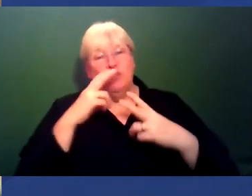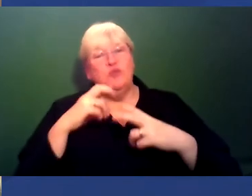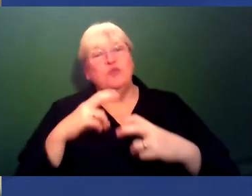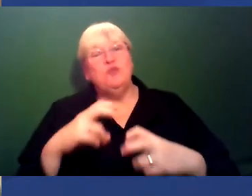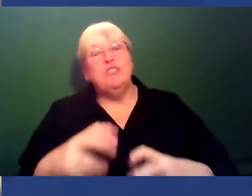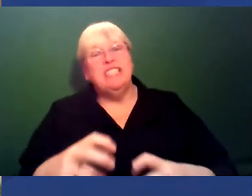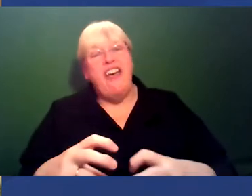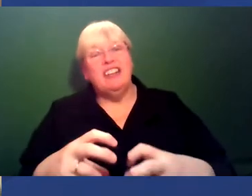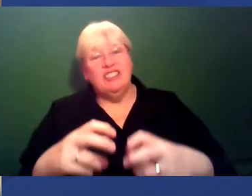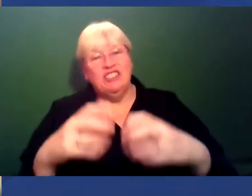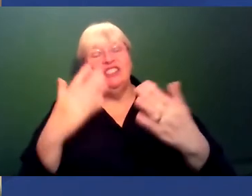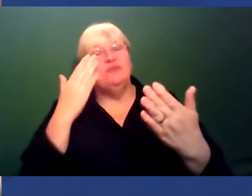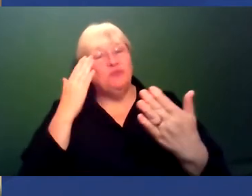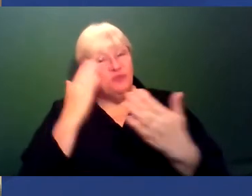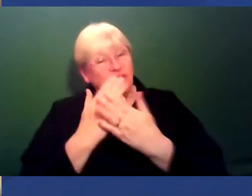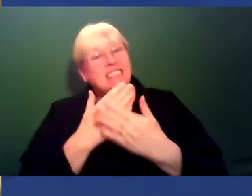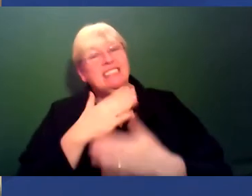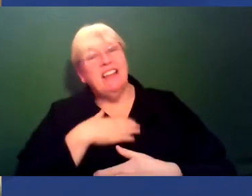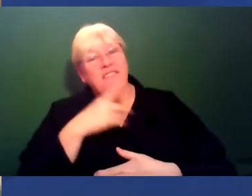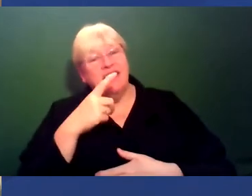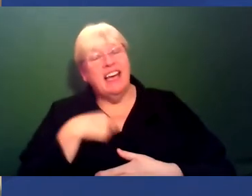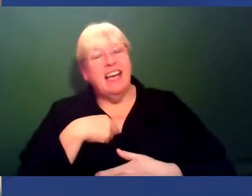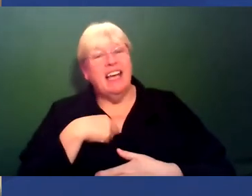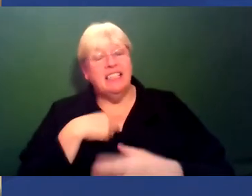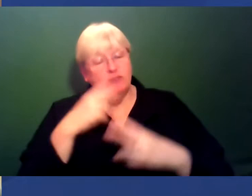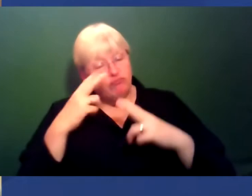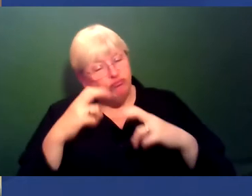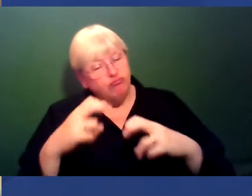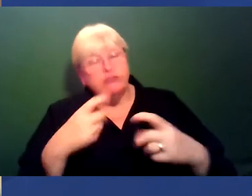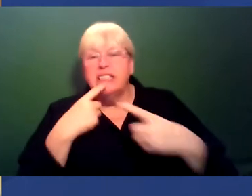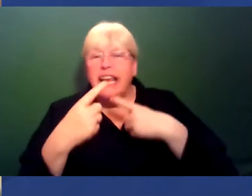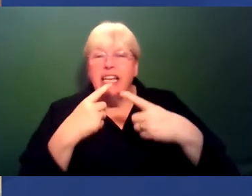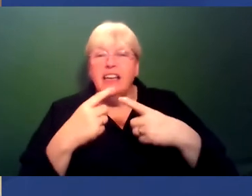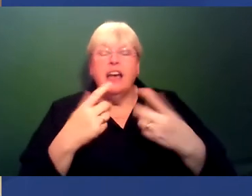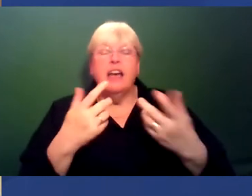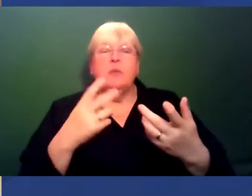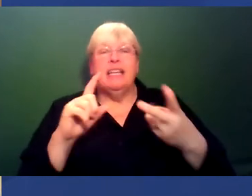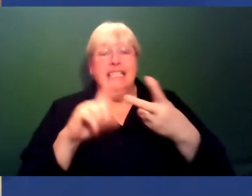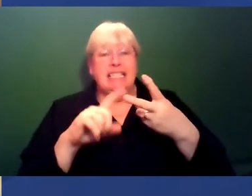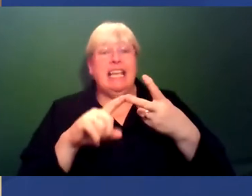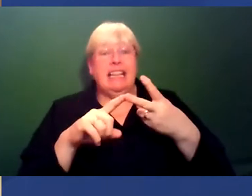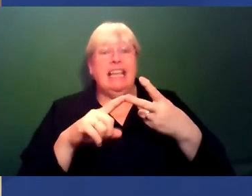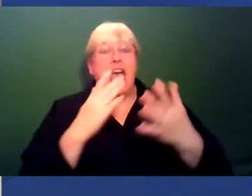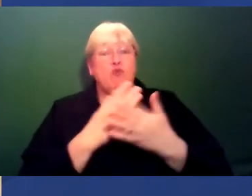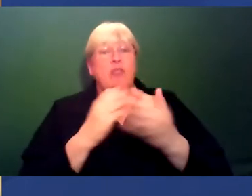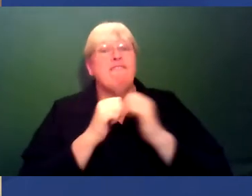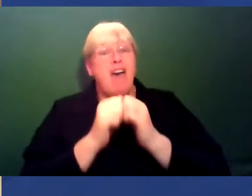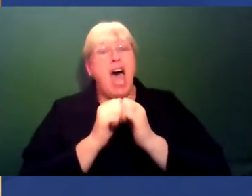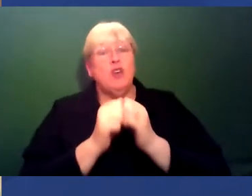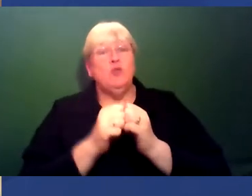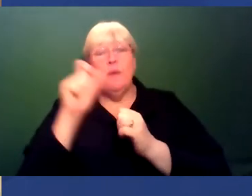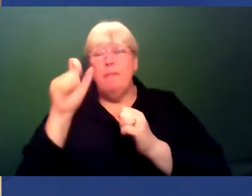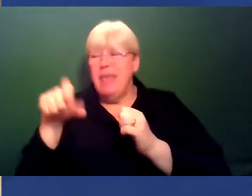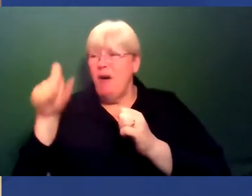more senior. You know, I desperately cling to looking at data and spending time with the second thing, which I really value is the people, you know, the